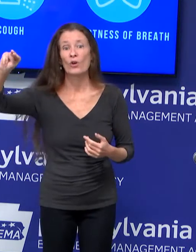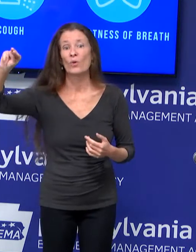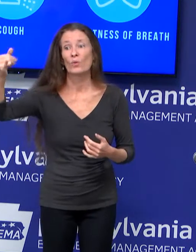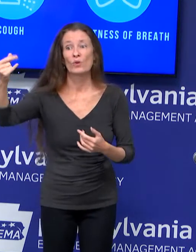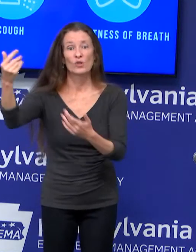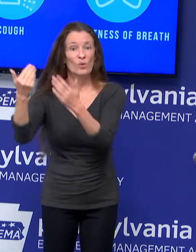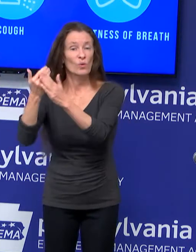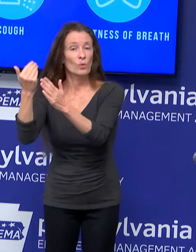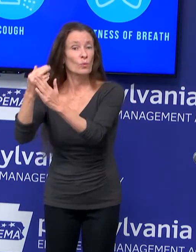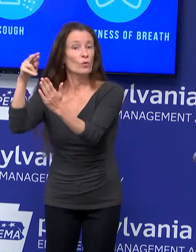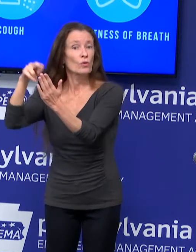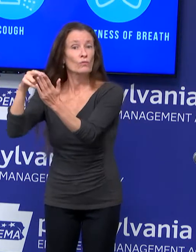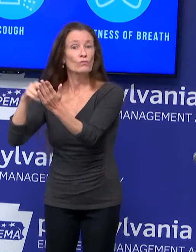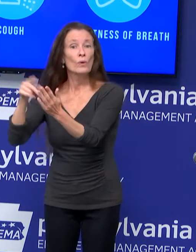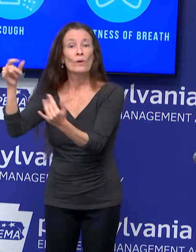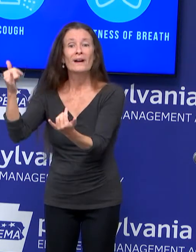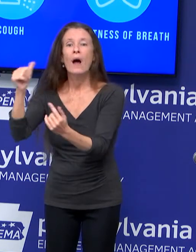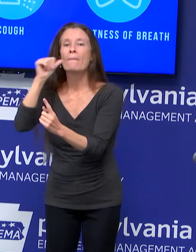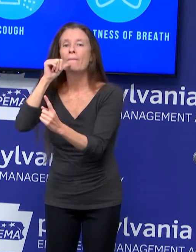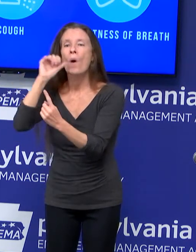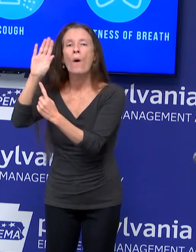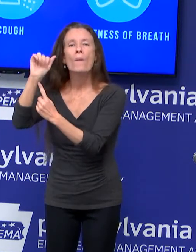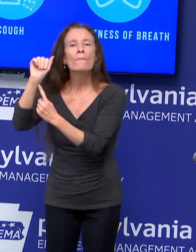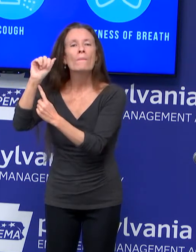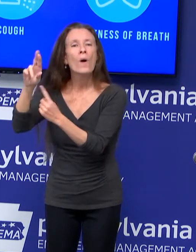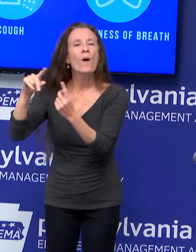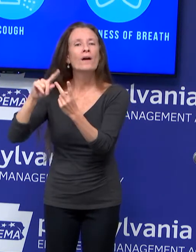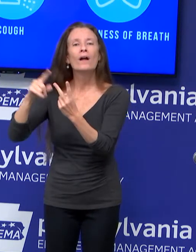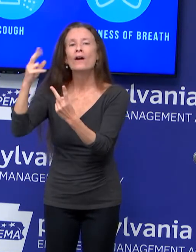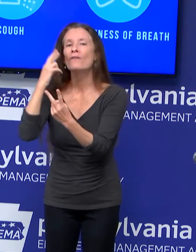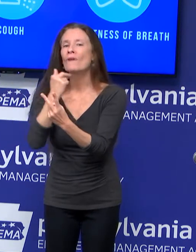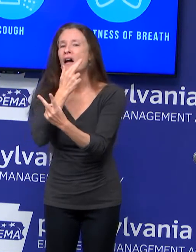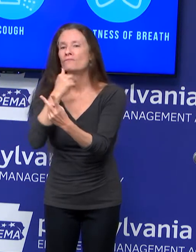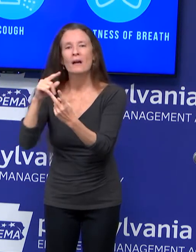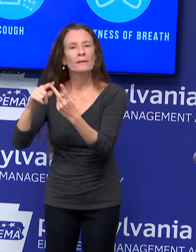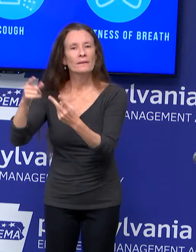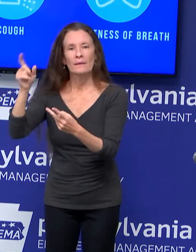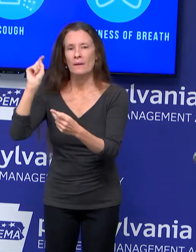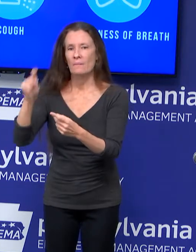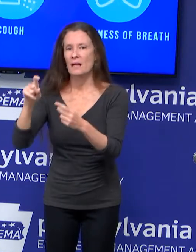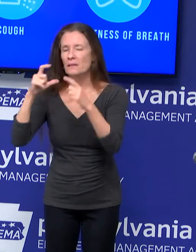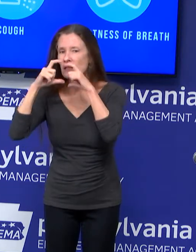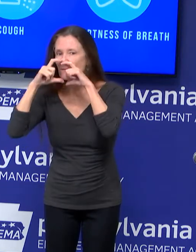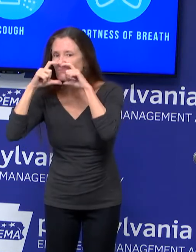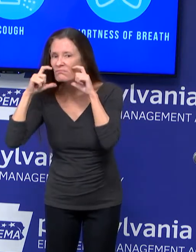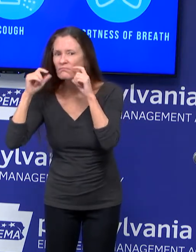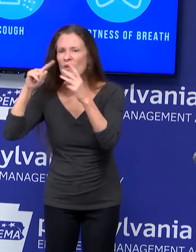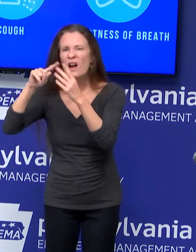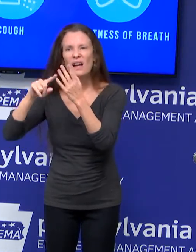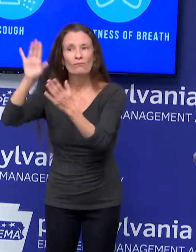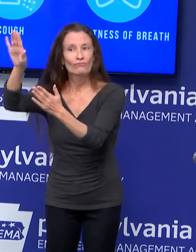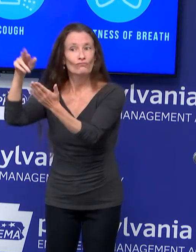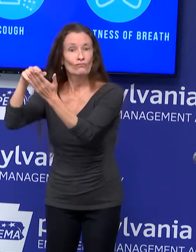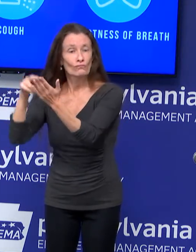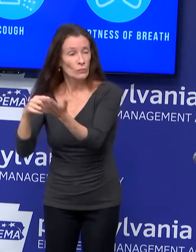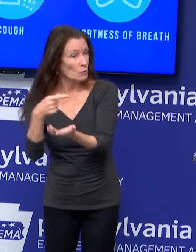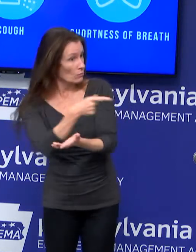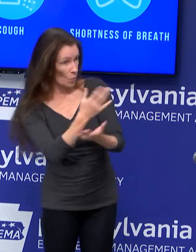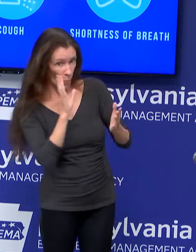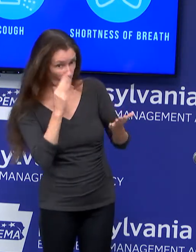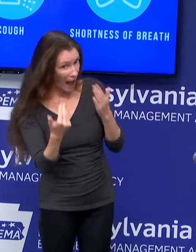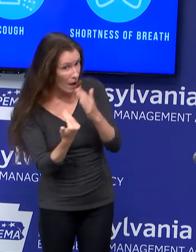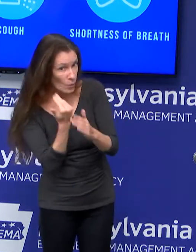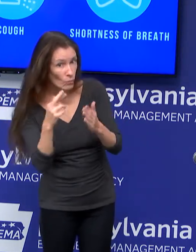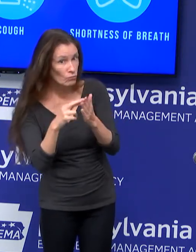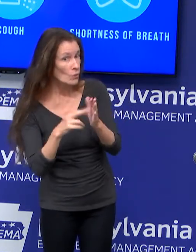restaurants? Utah has a mask mandate. Are there restrictions being considered right now? Well, I want to highlight, I mean, as I've mentioned many times,